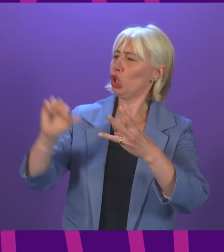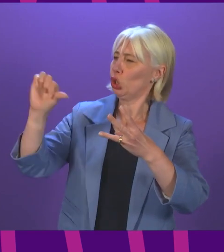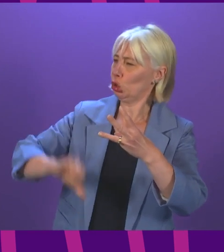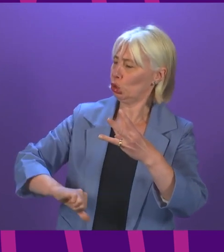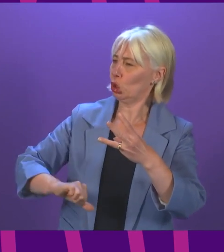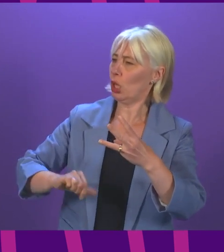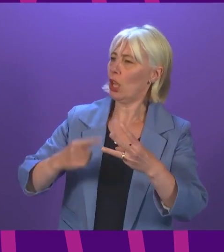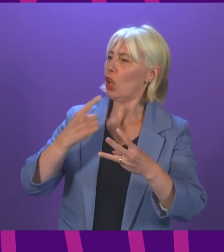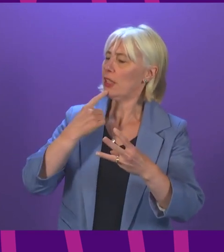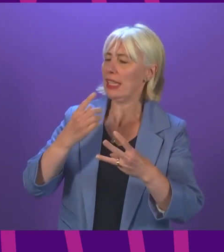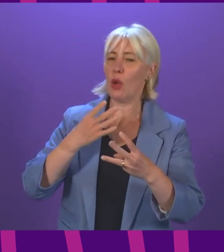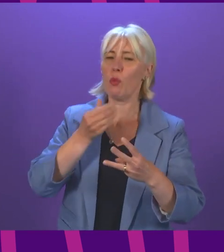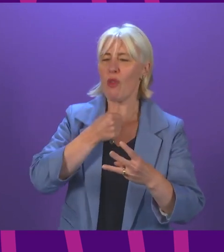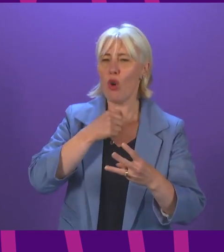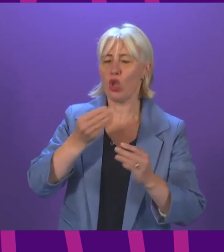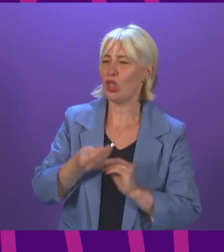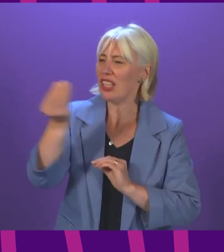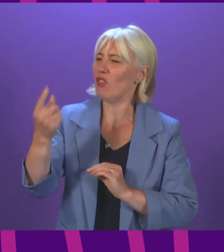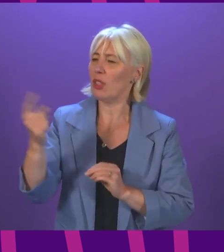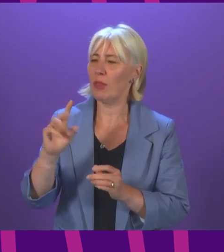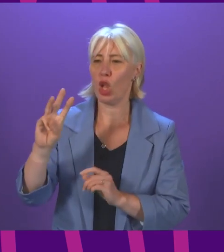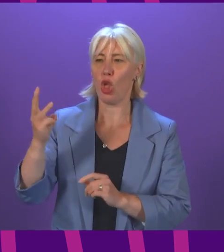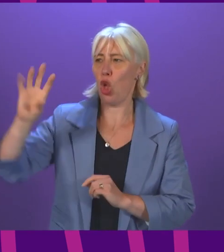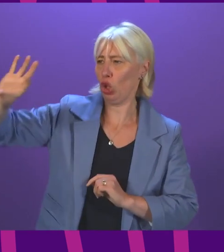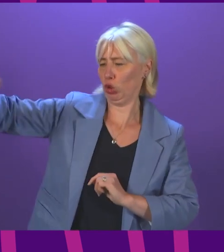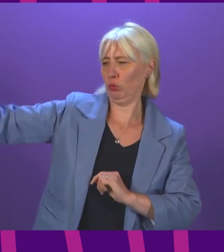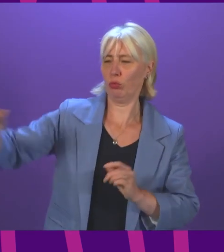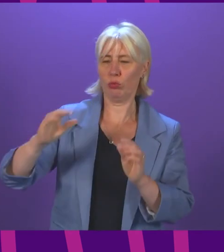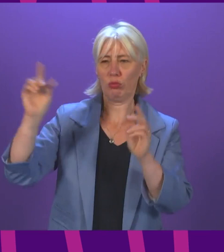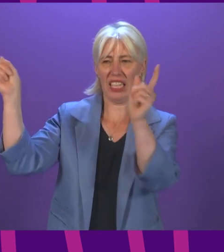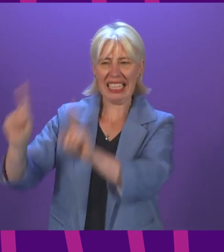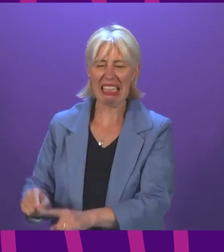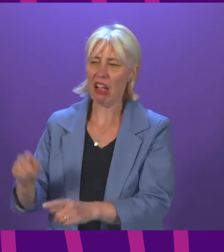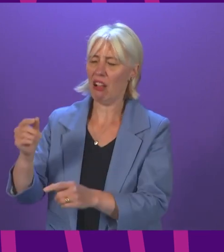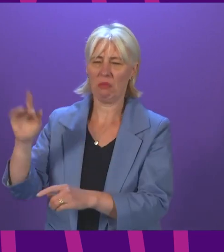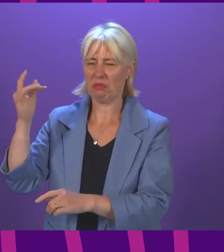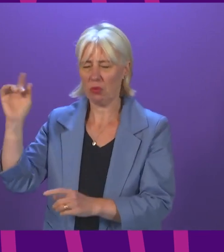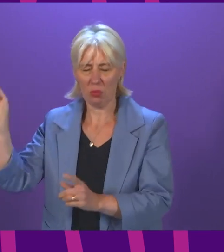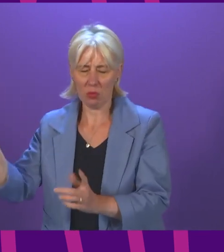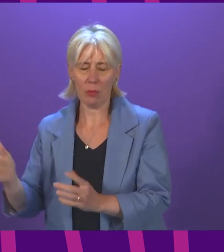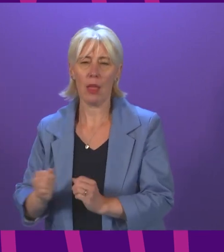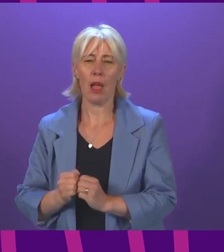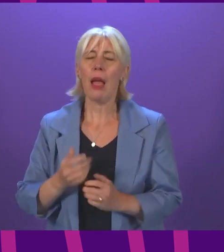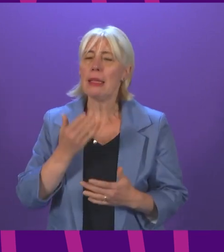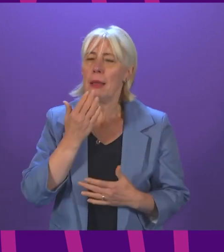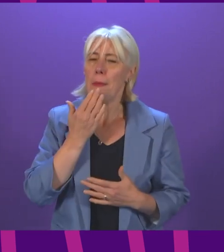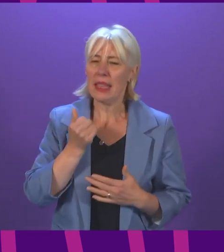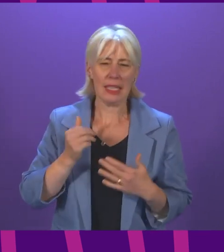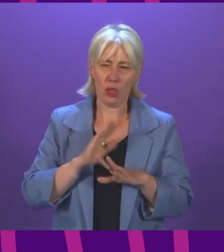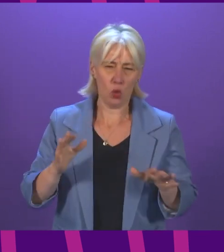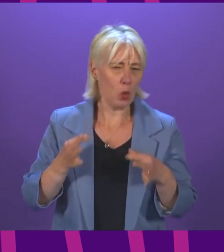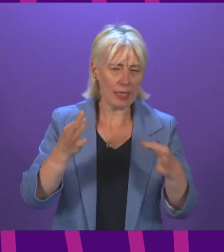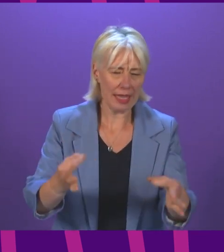JAG going to somebody in the developing world. Cabinet Secretary. I would ask them not to delay. I can understand what may seem like good intentions